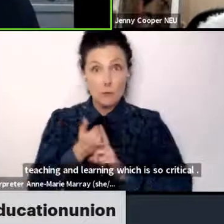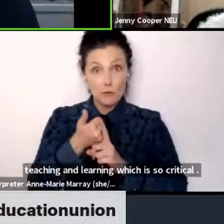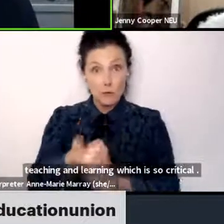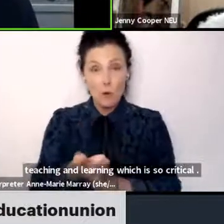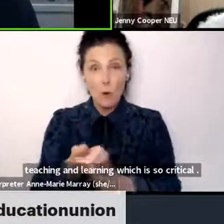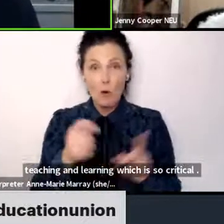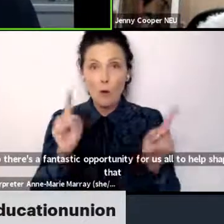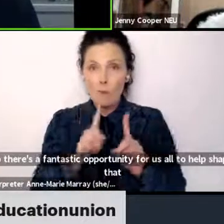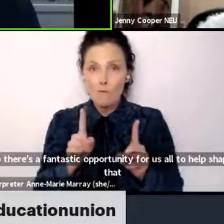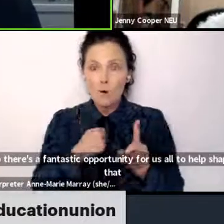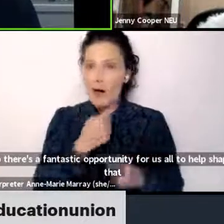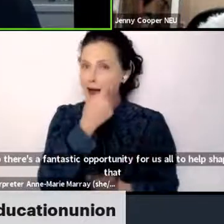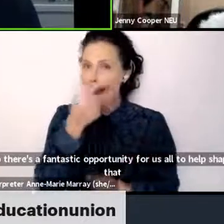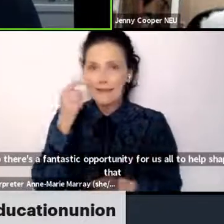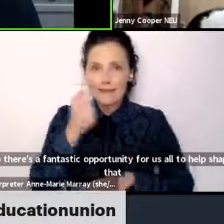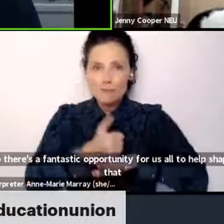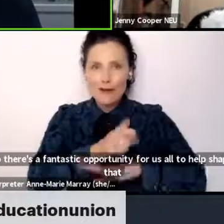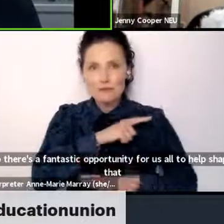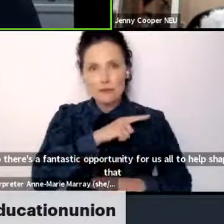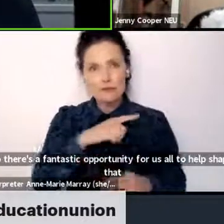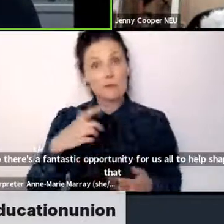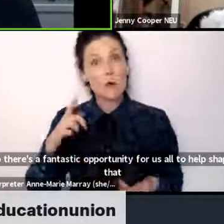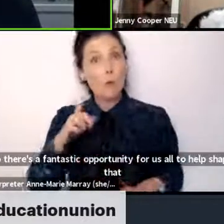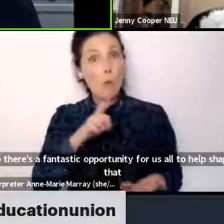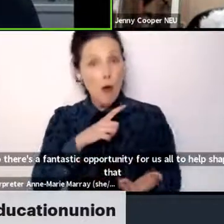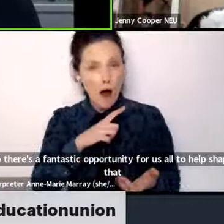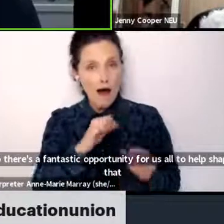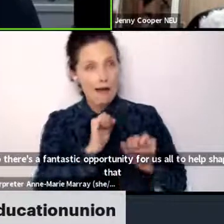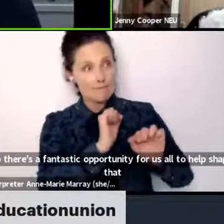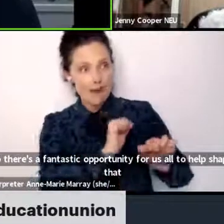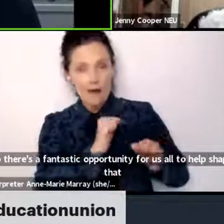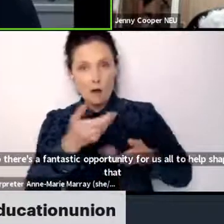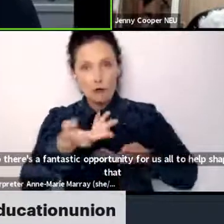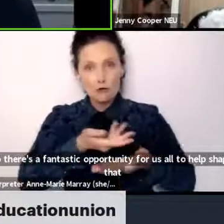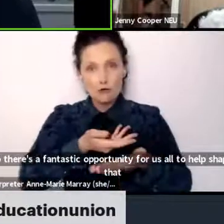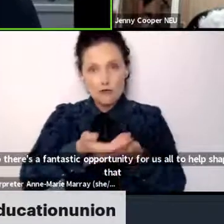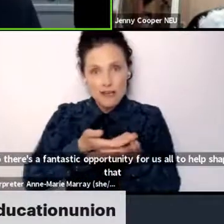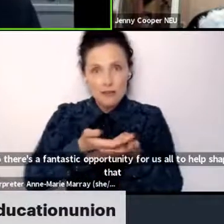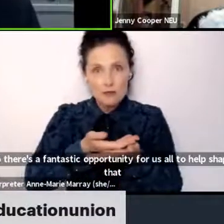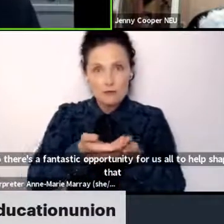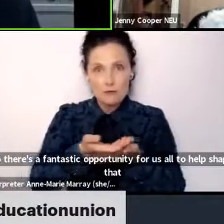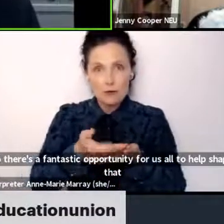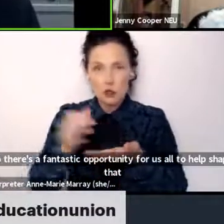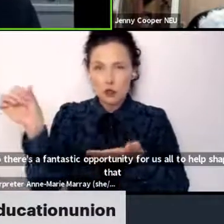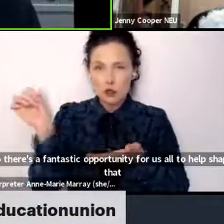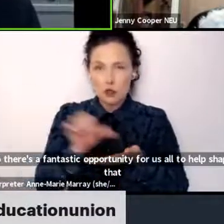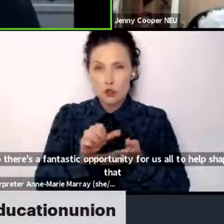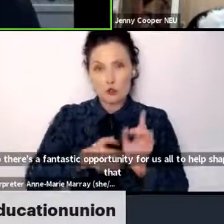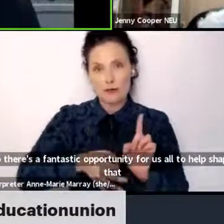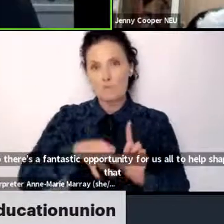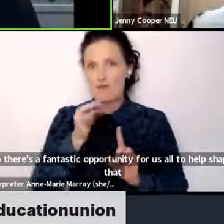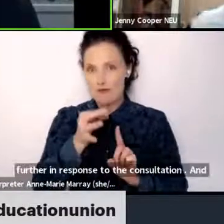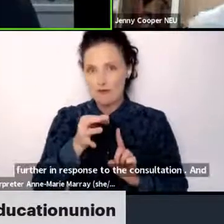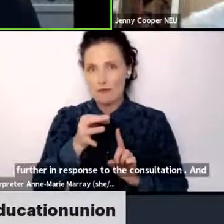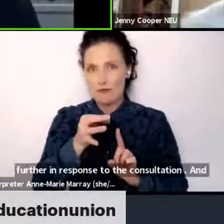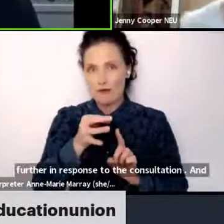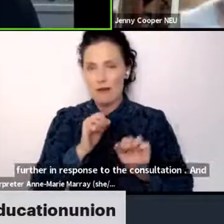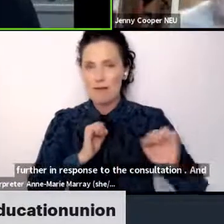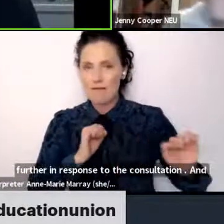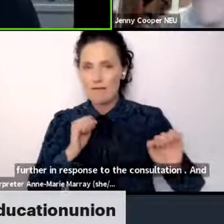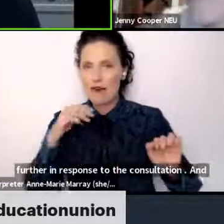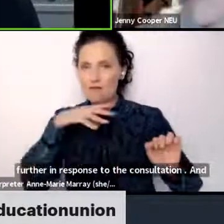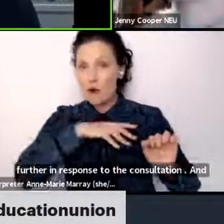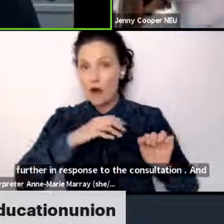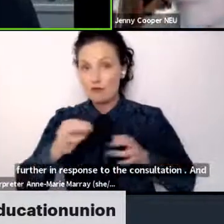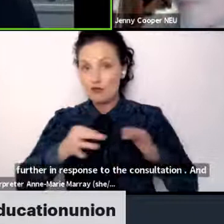evidence based reasons for why their consultation should be improved and their draft strategy should be strengthened.